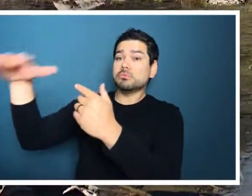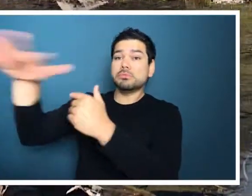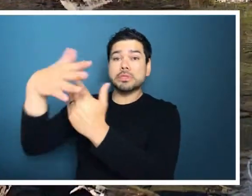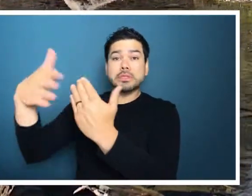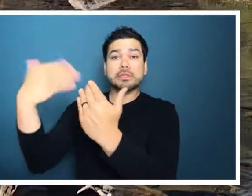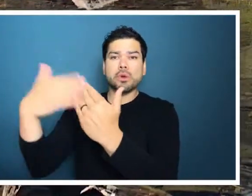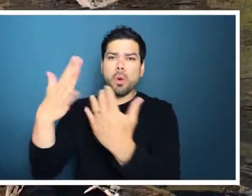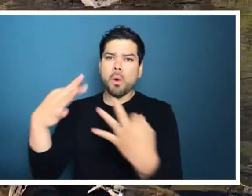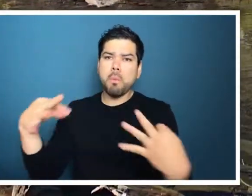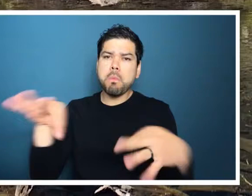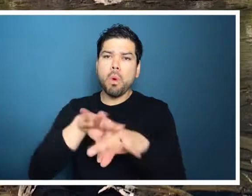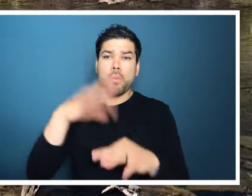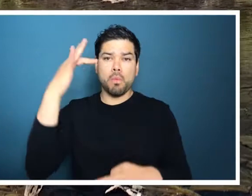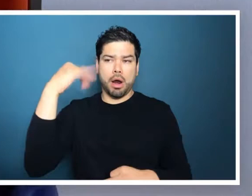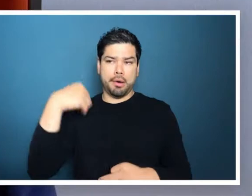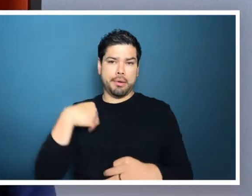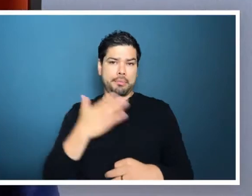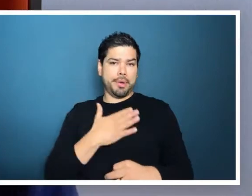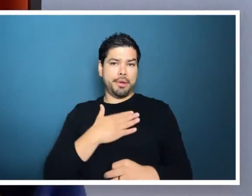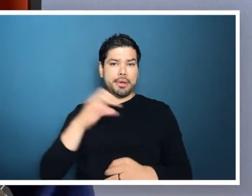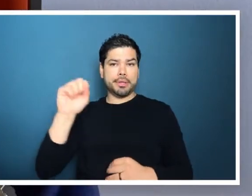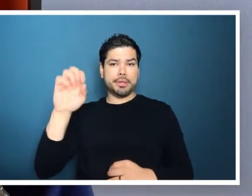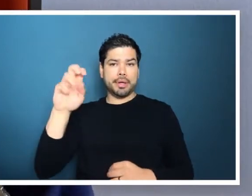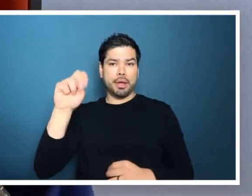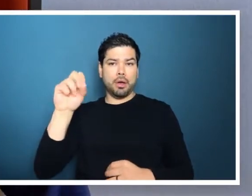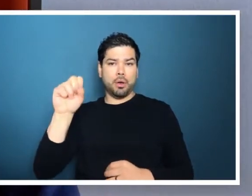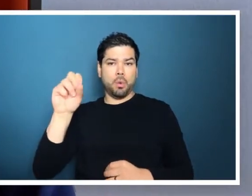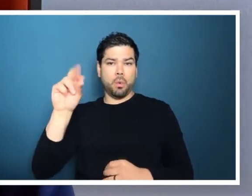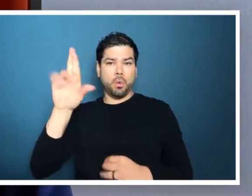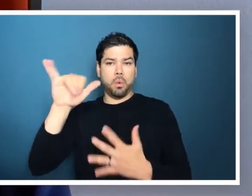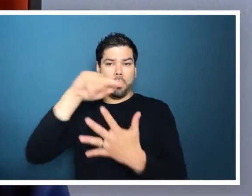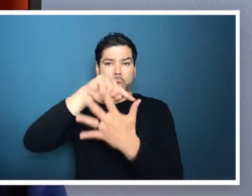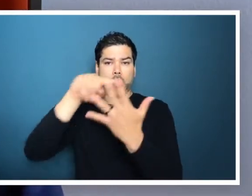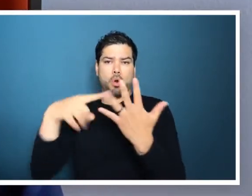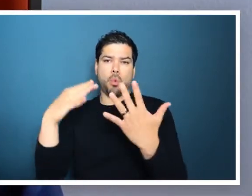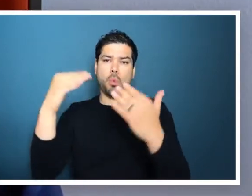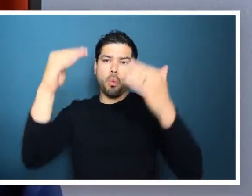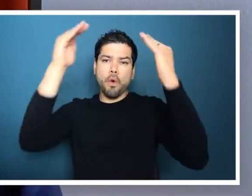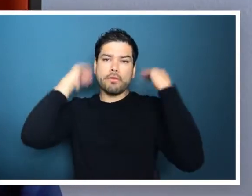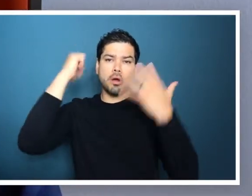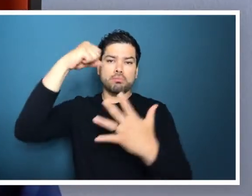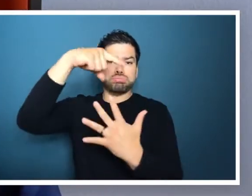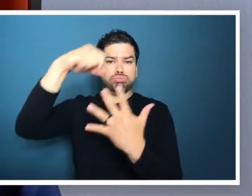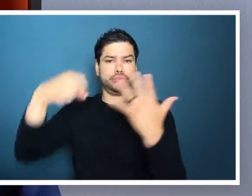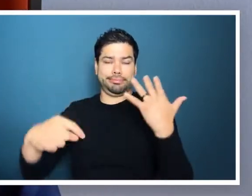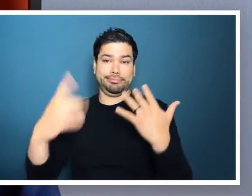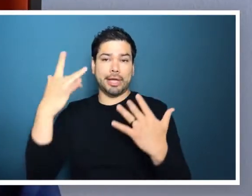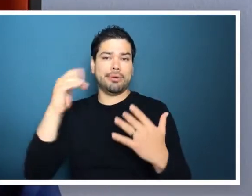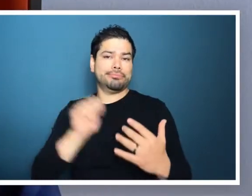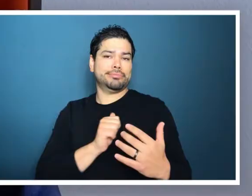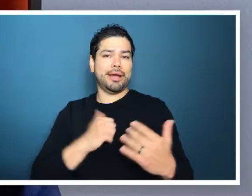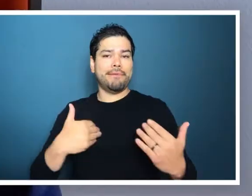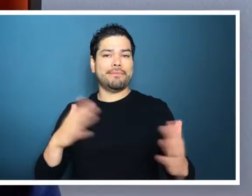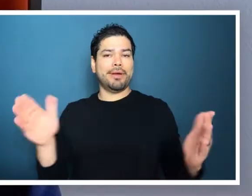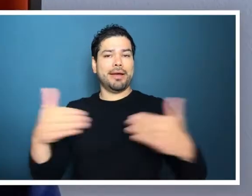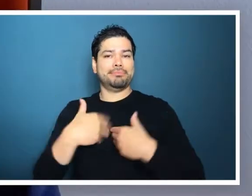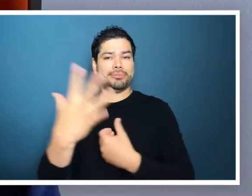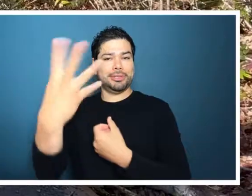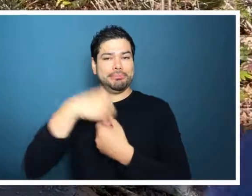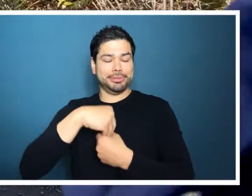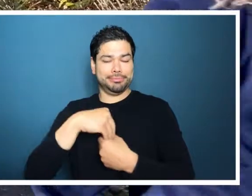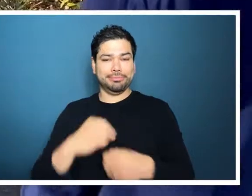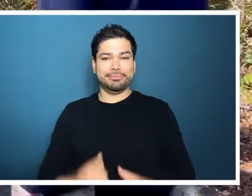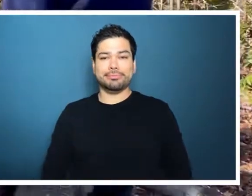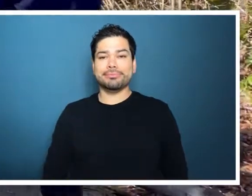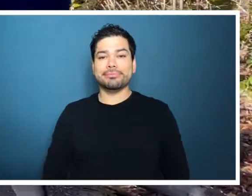important for me because I experience a lot of sensory overload in my everyday life because of autism.